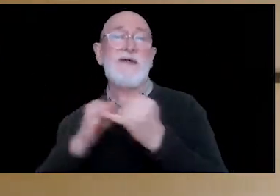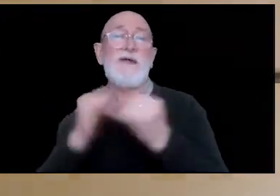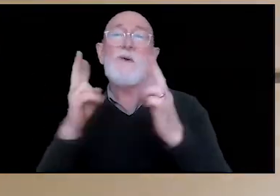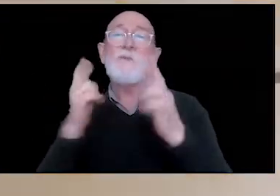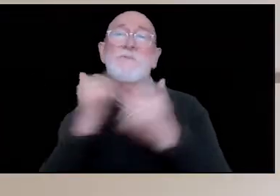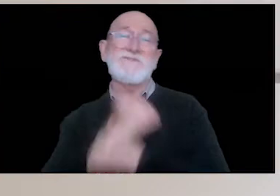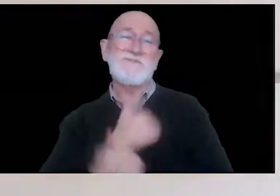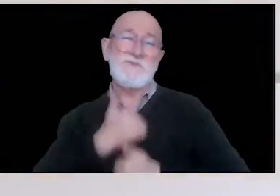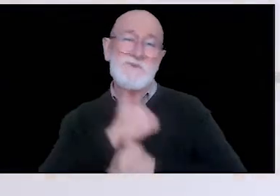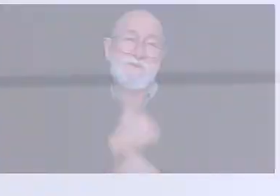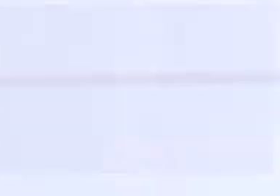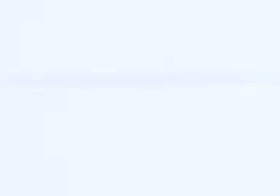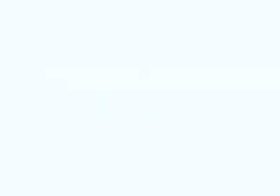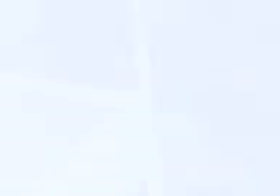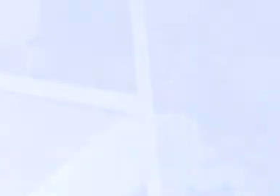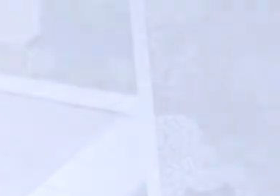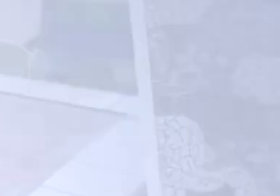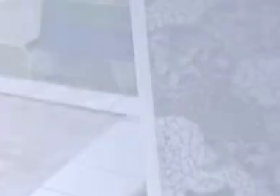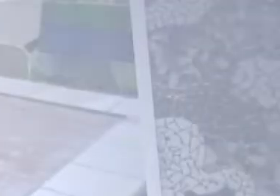hope you enjoy it.